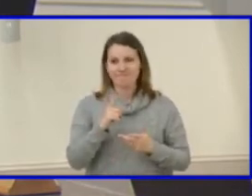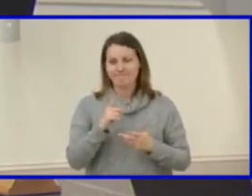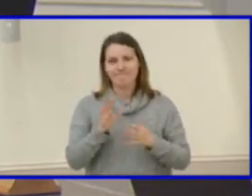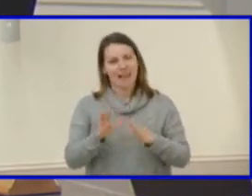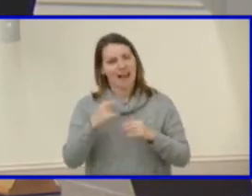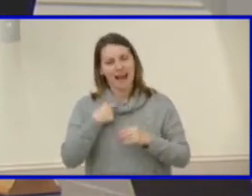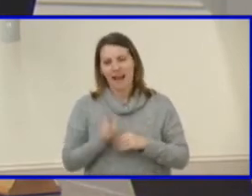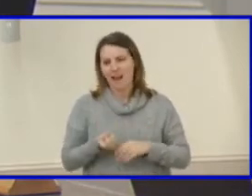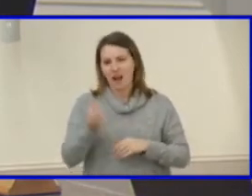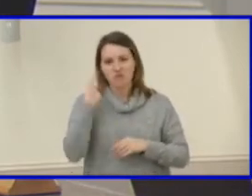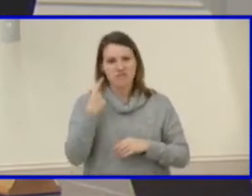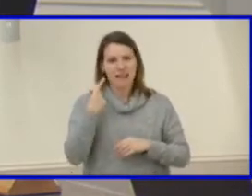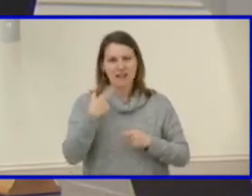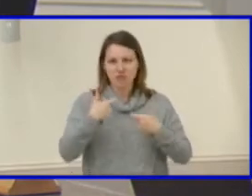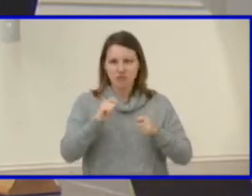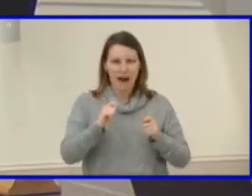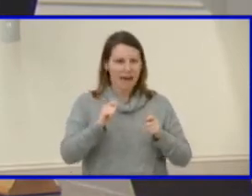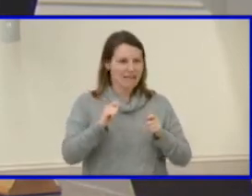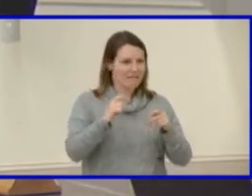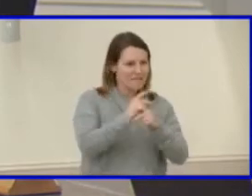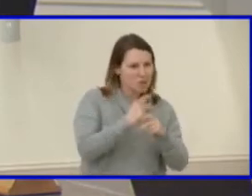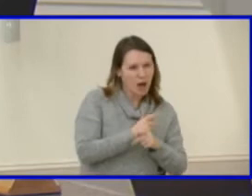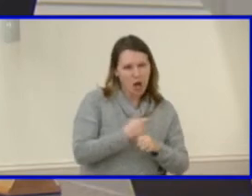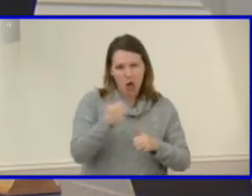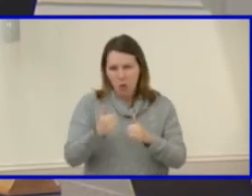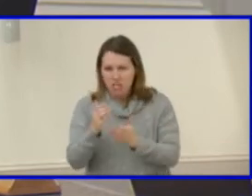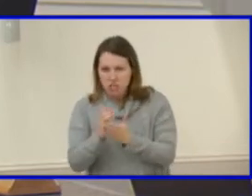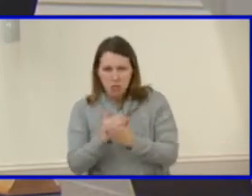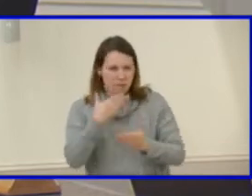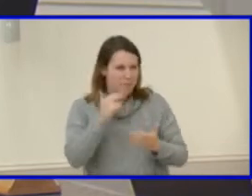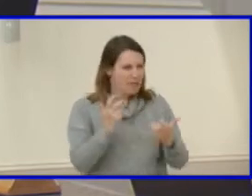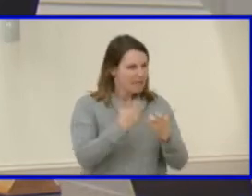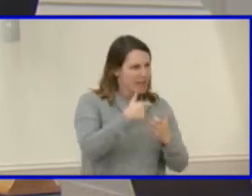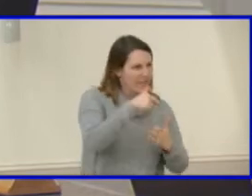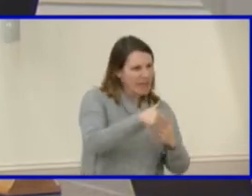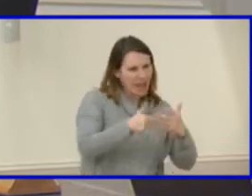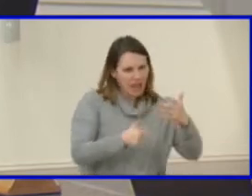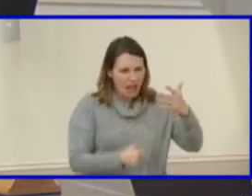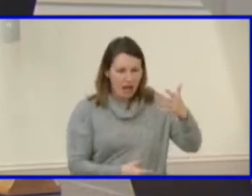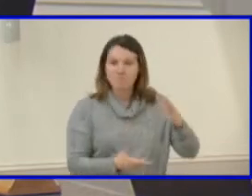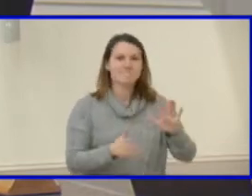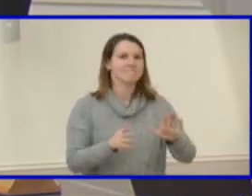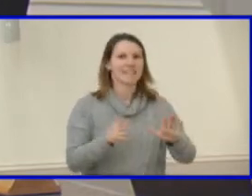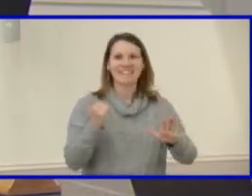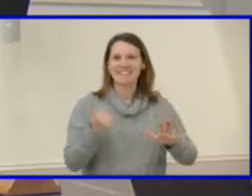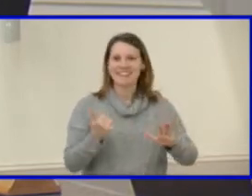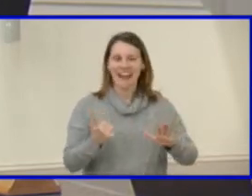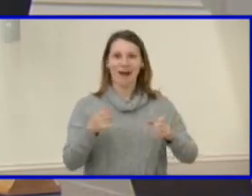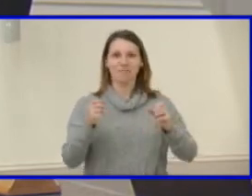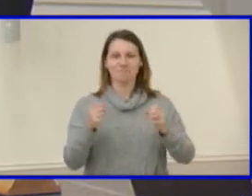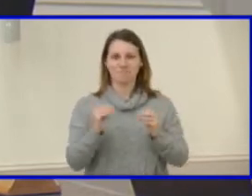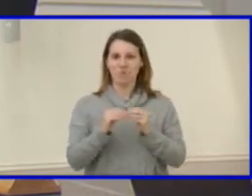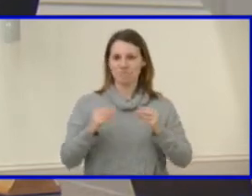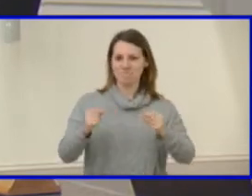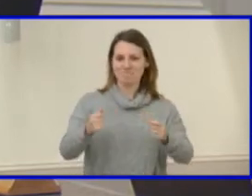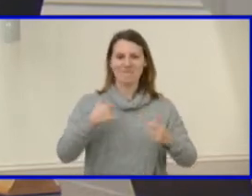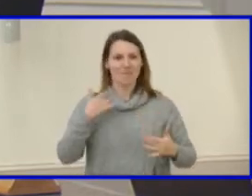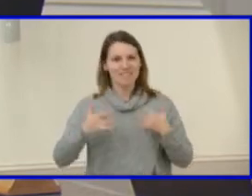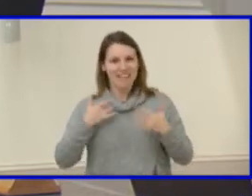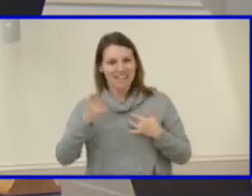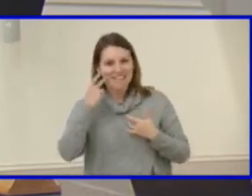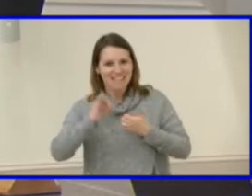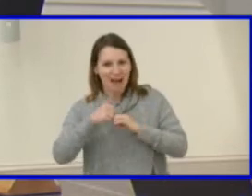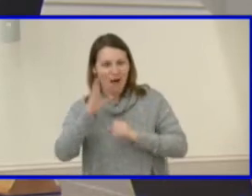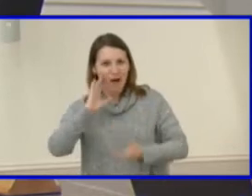to navigate and figure these things out. And so I'm really excited to see how this will help